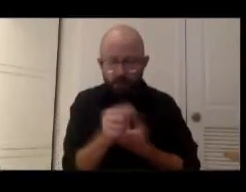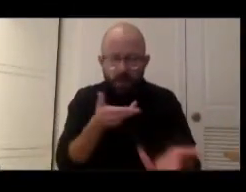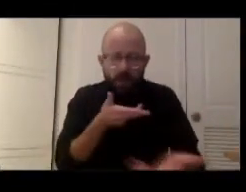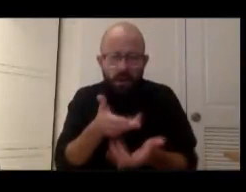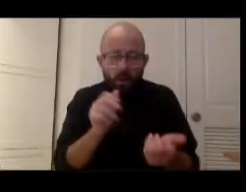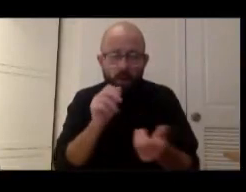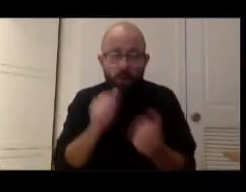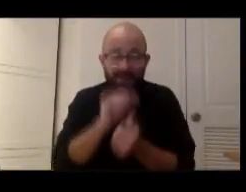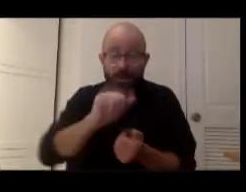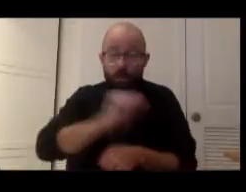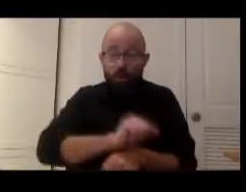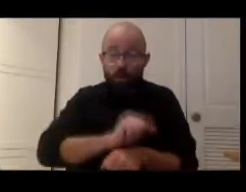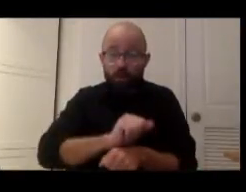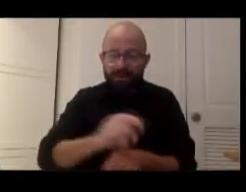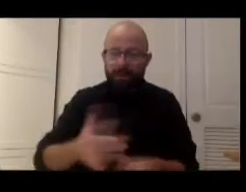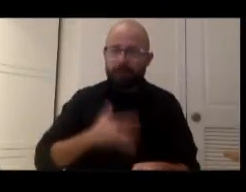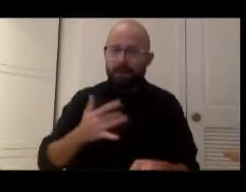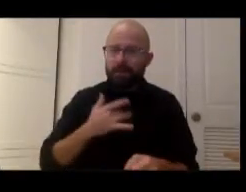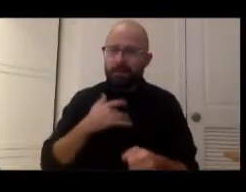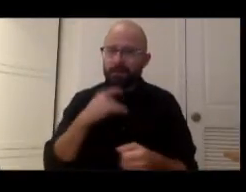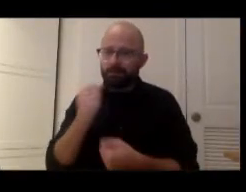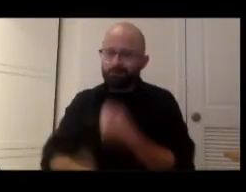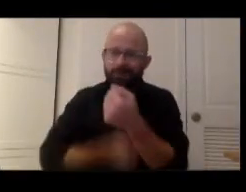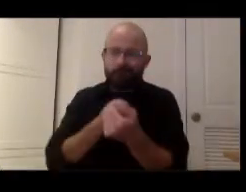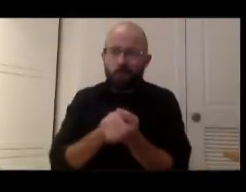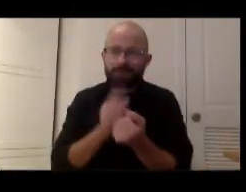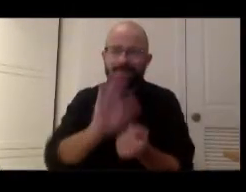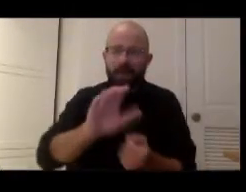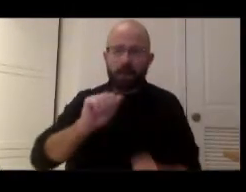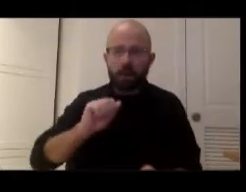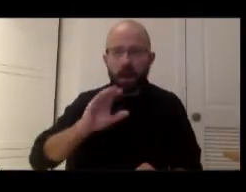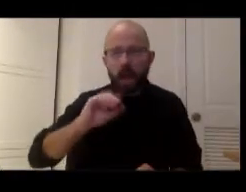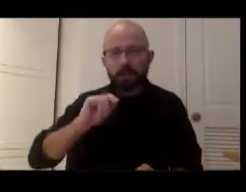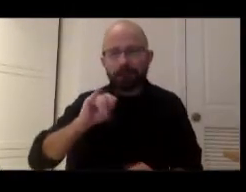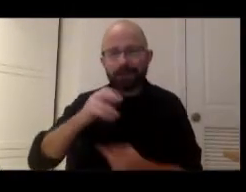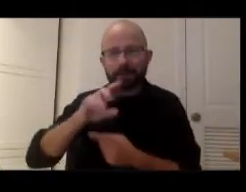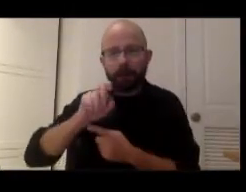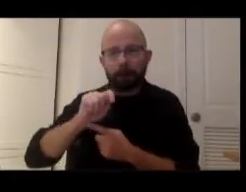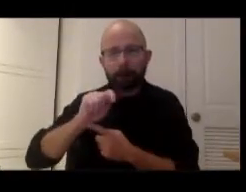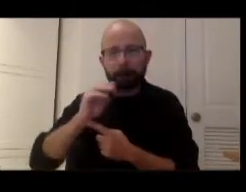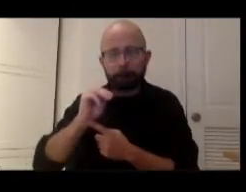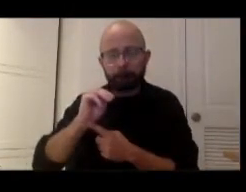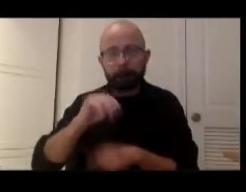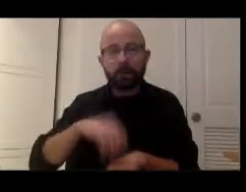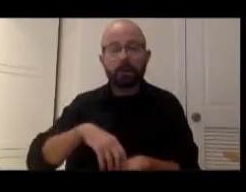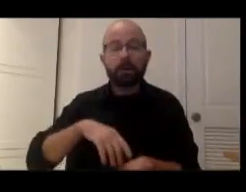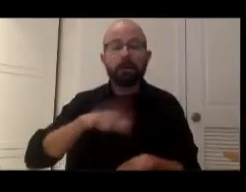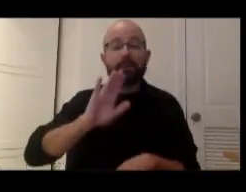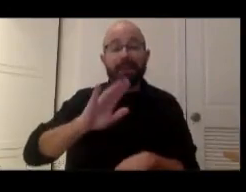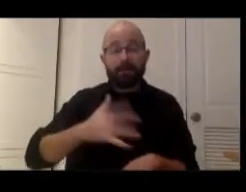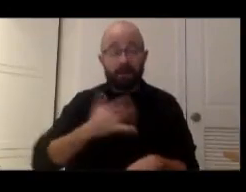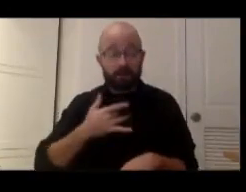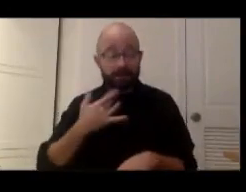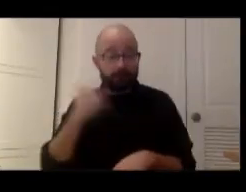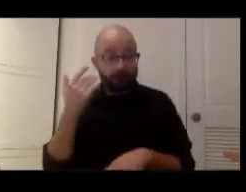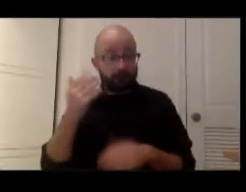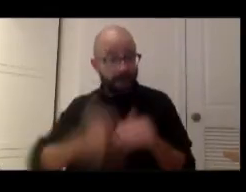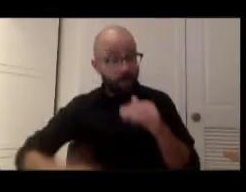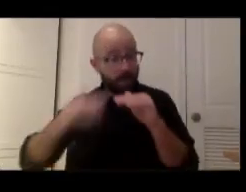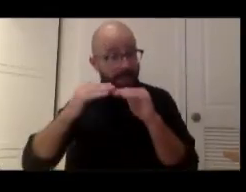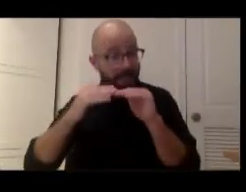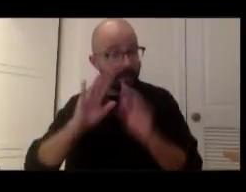in ways that actually reinforces their activism their sense of equity their sense of social justice